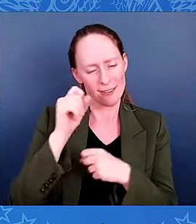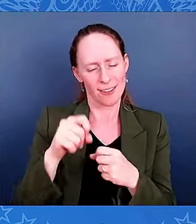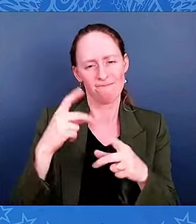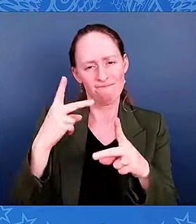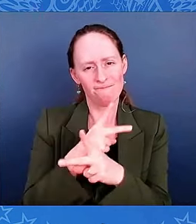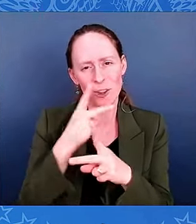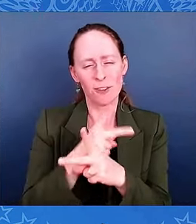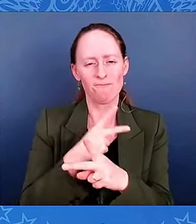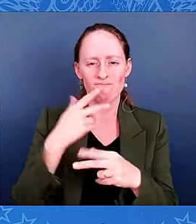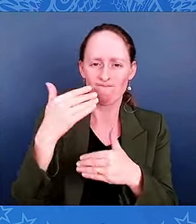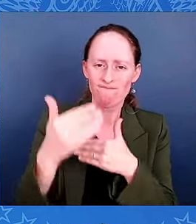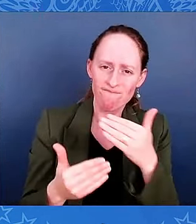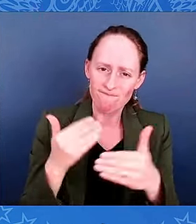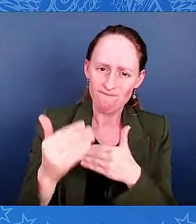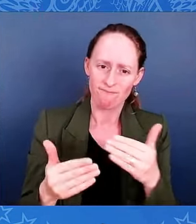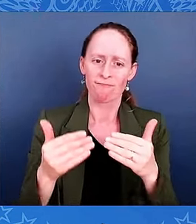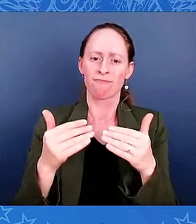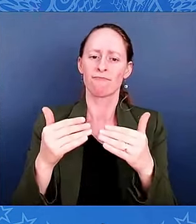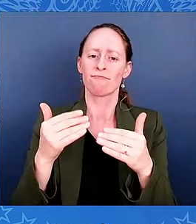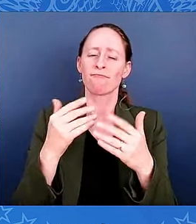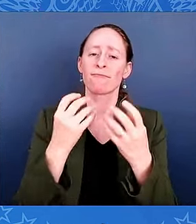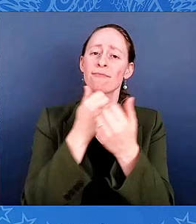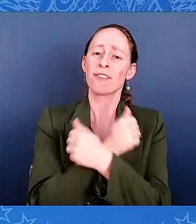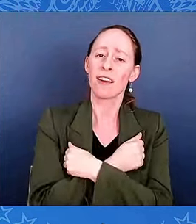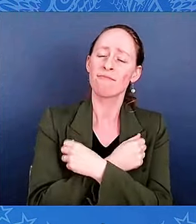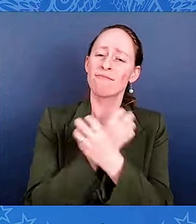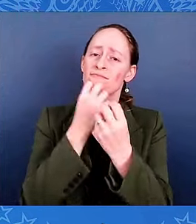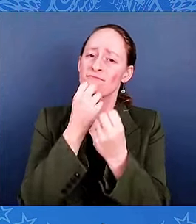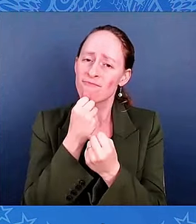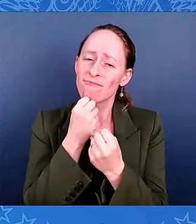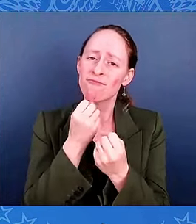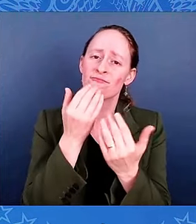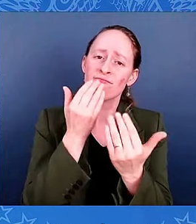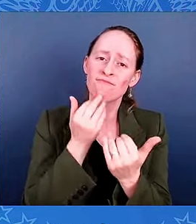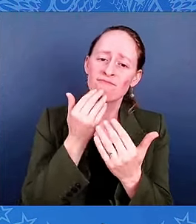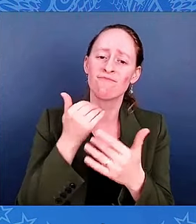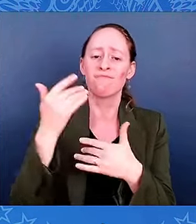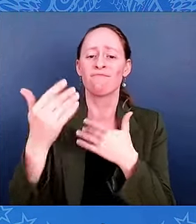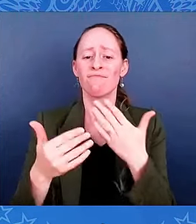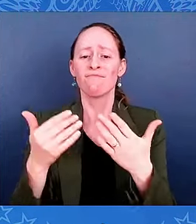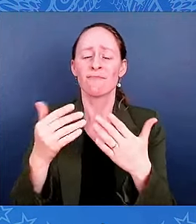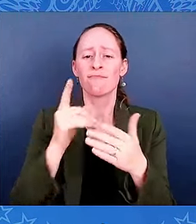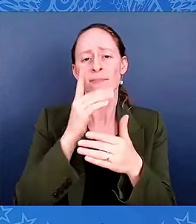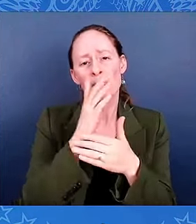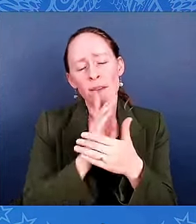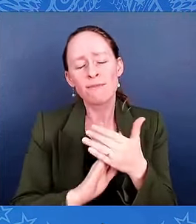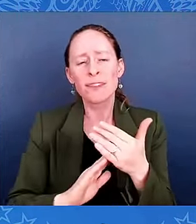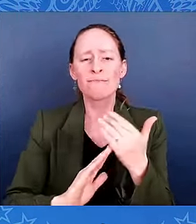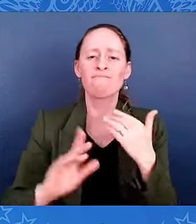all the days of our lives. In your most holy name, pray. Amen.